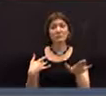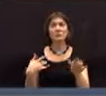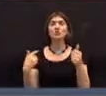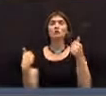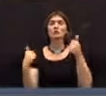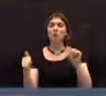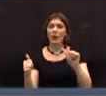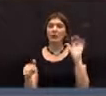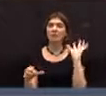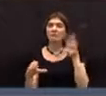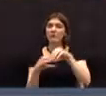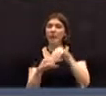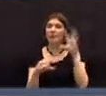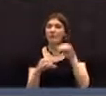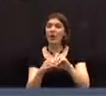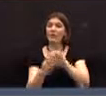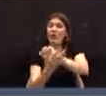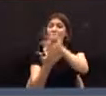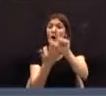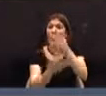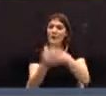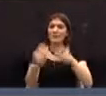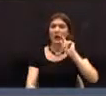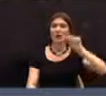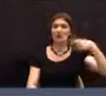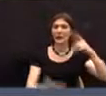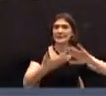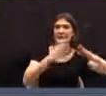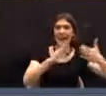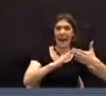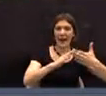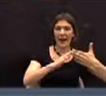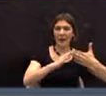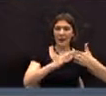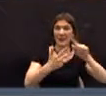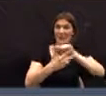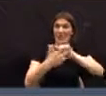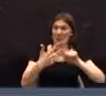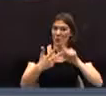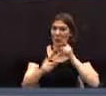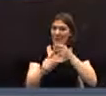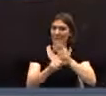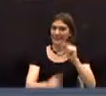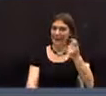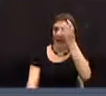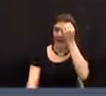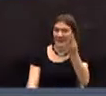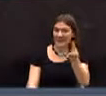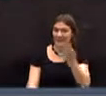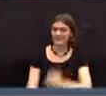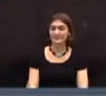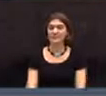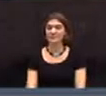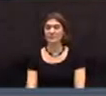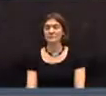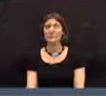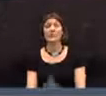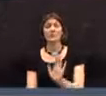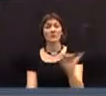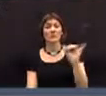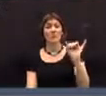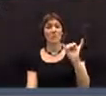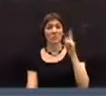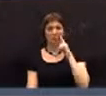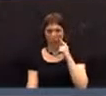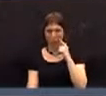should try to be involved in all the budgets, each of which impacts the taxes. In addition, I have